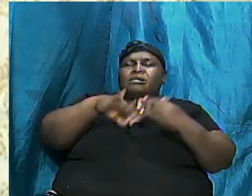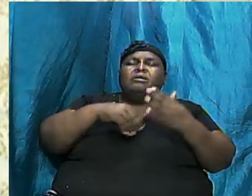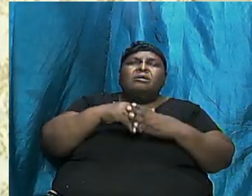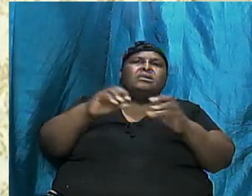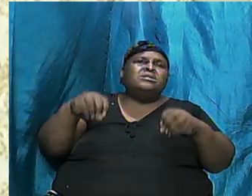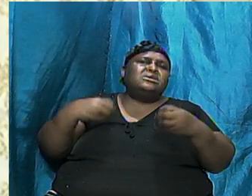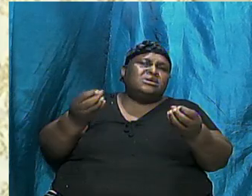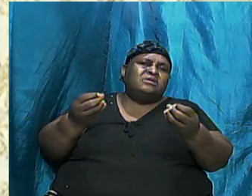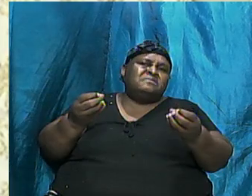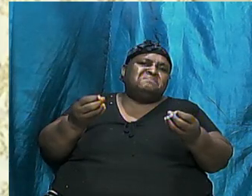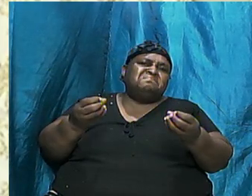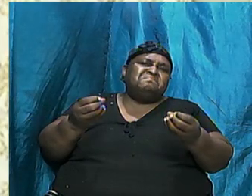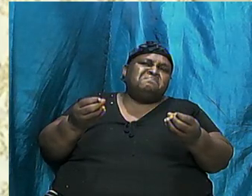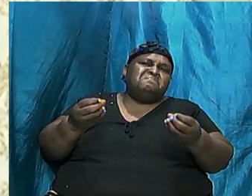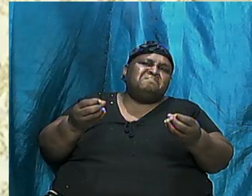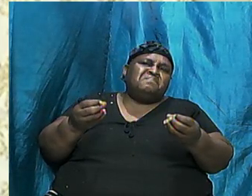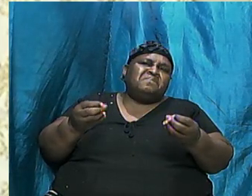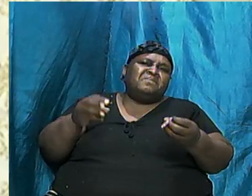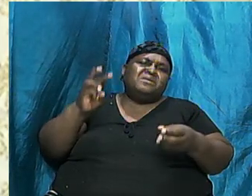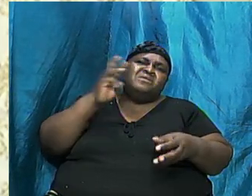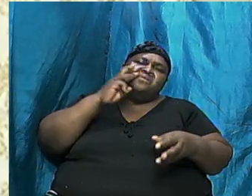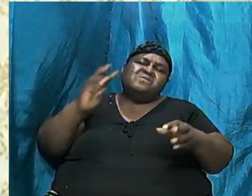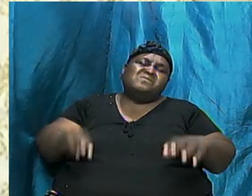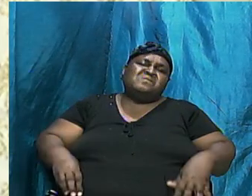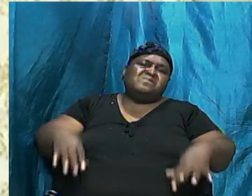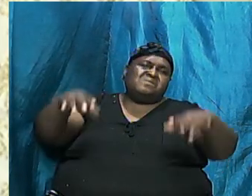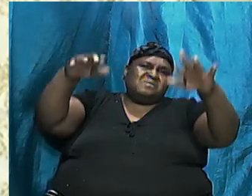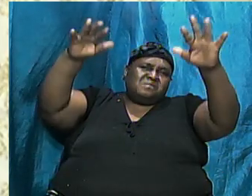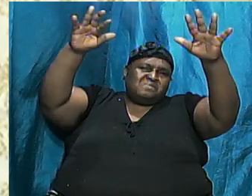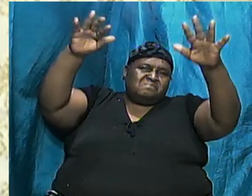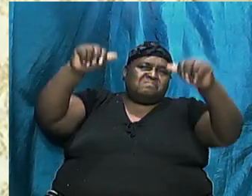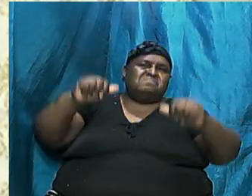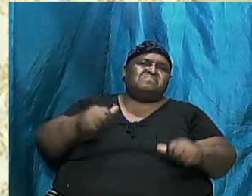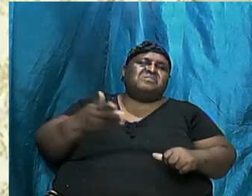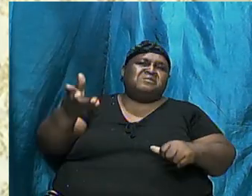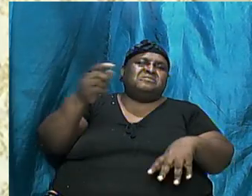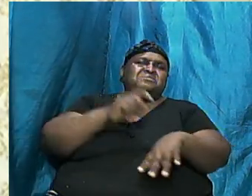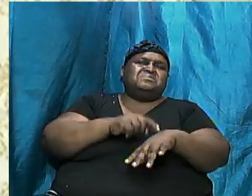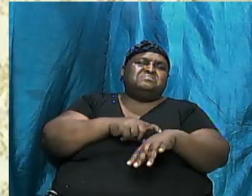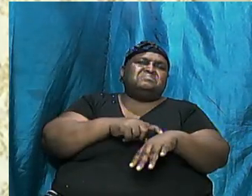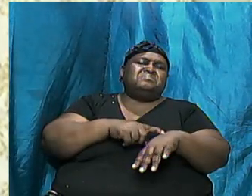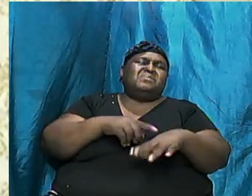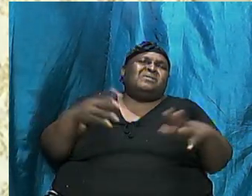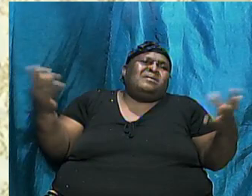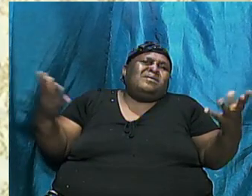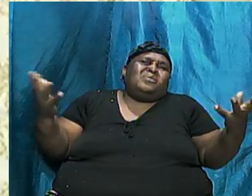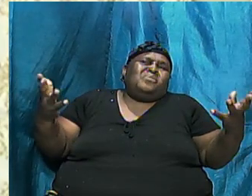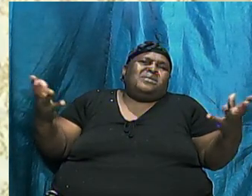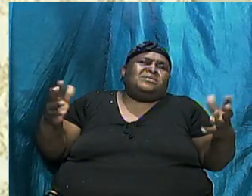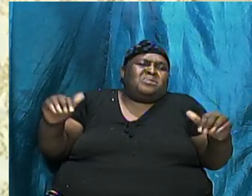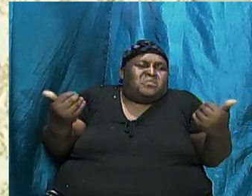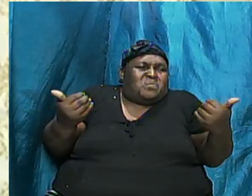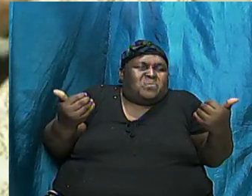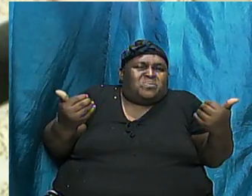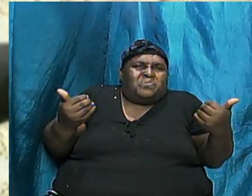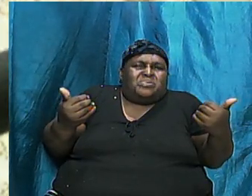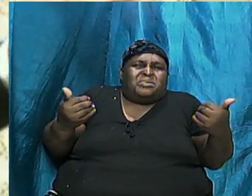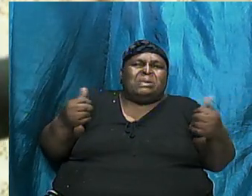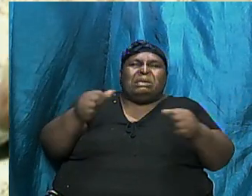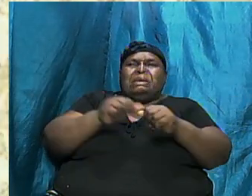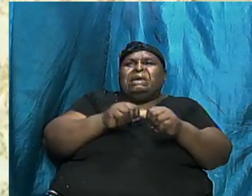Of A Flood That Took Place In Their Area What Is It How Is It That